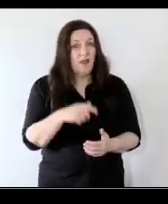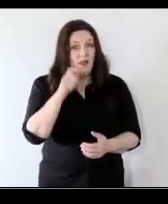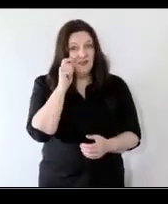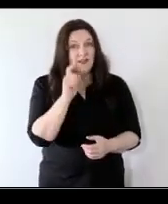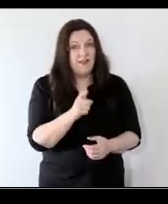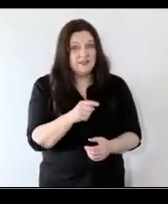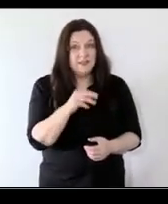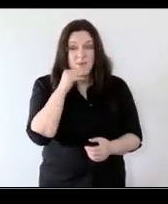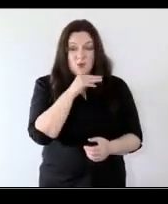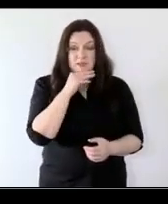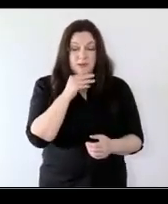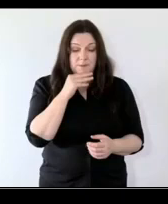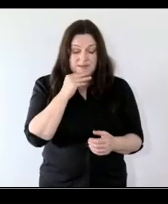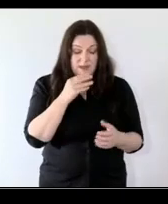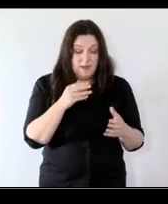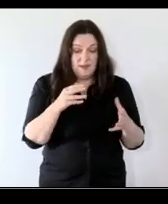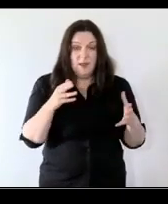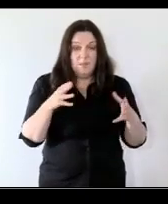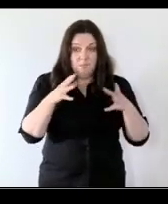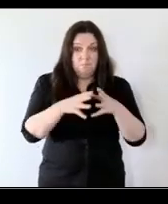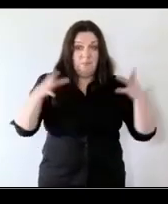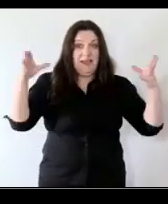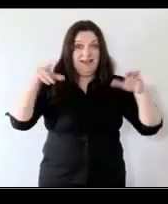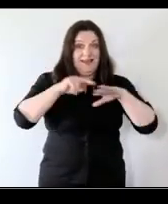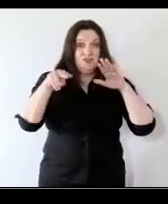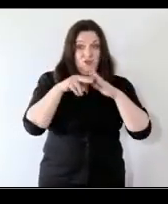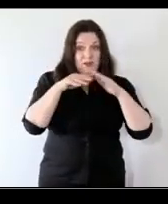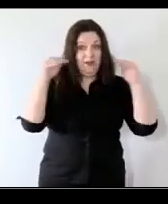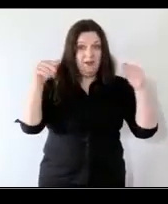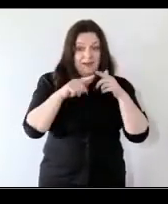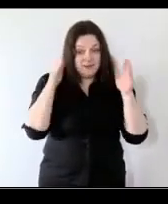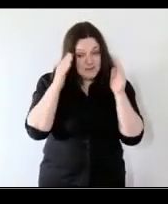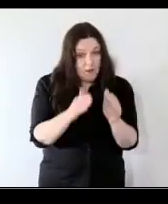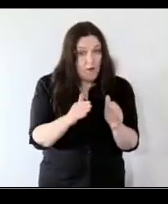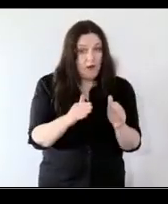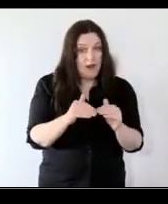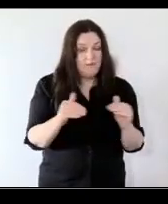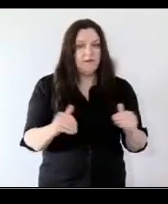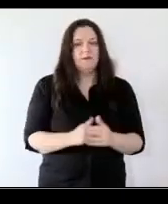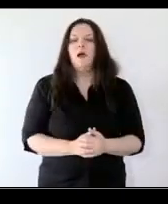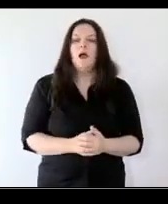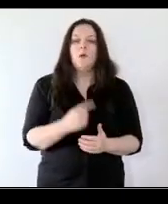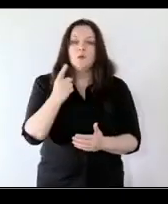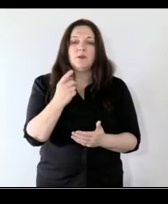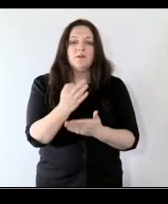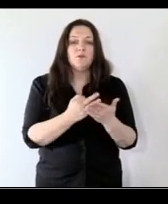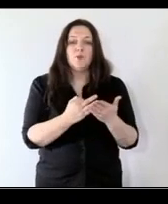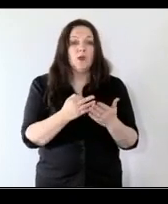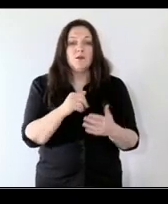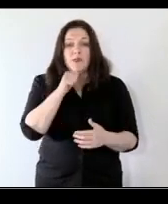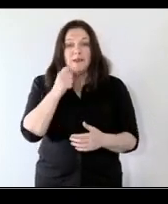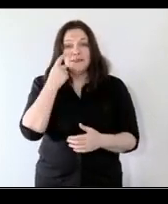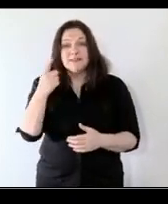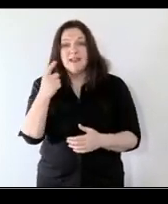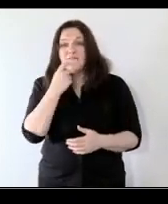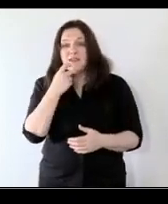important at both a macro national level and at a smaller level uh i i think i was one of the few people that didn't have a study visit to finland